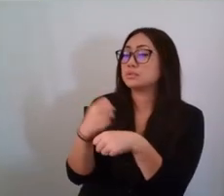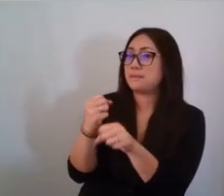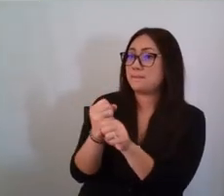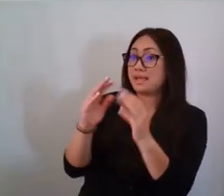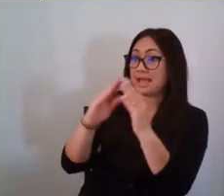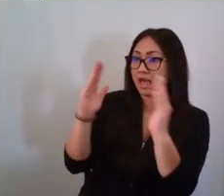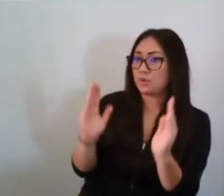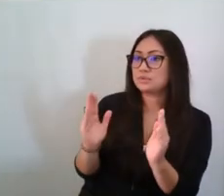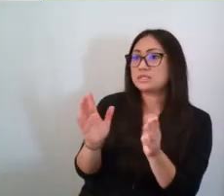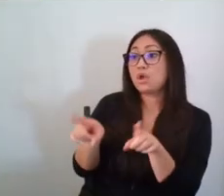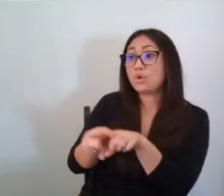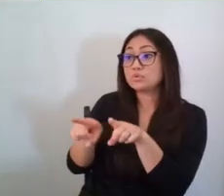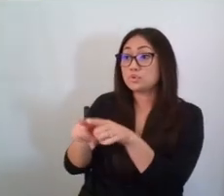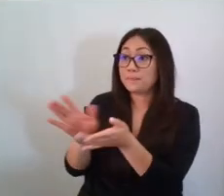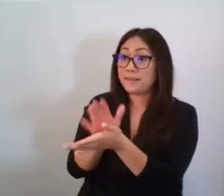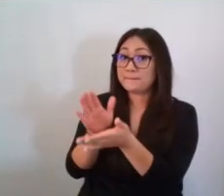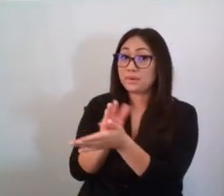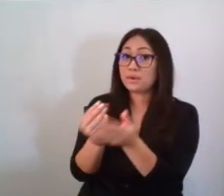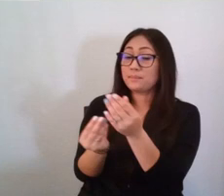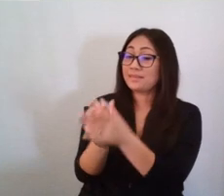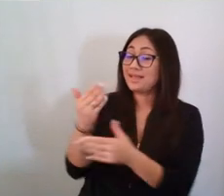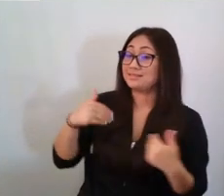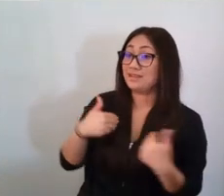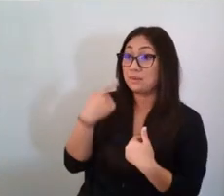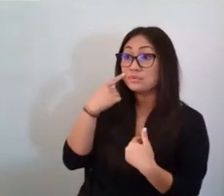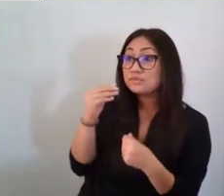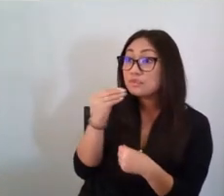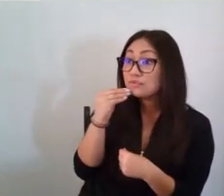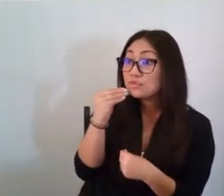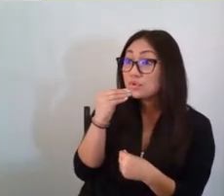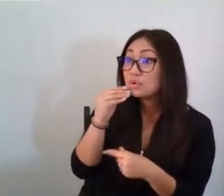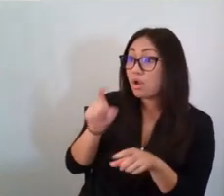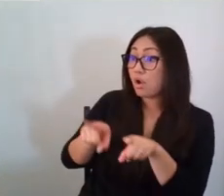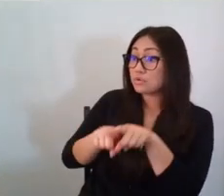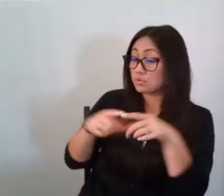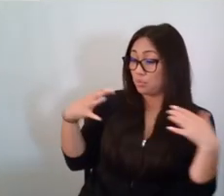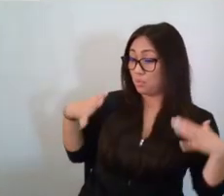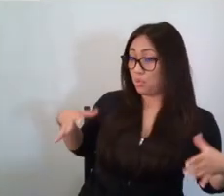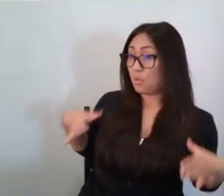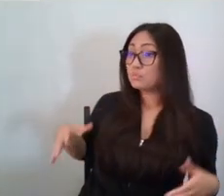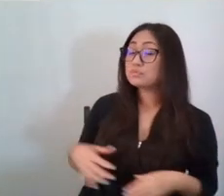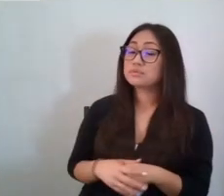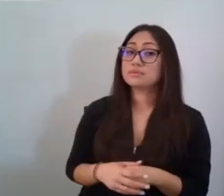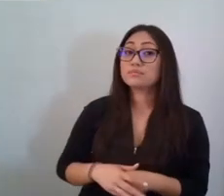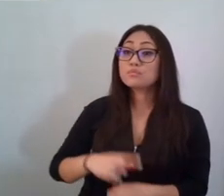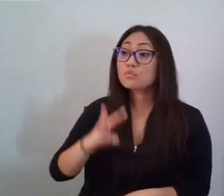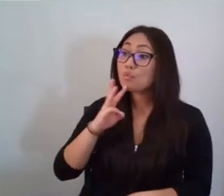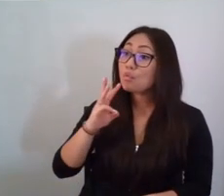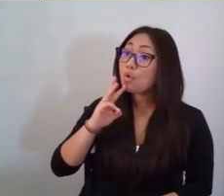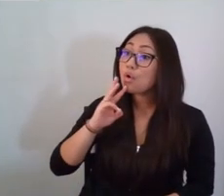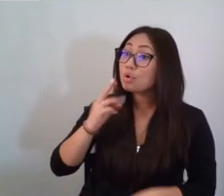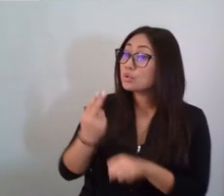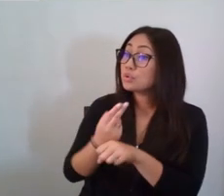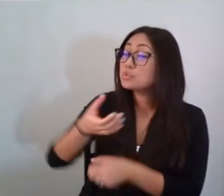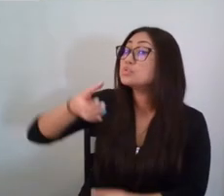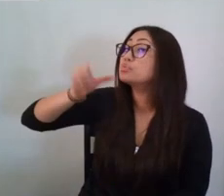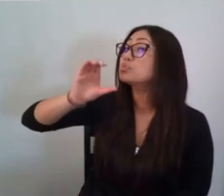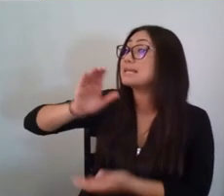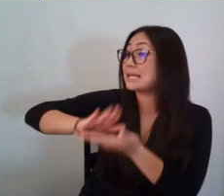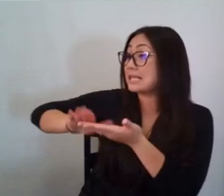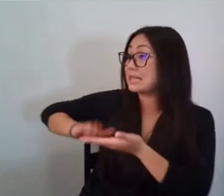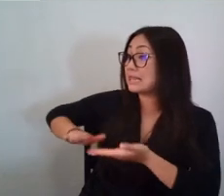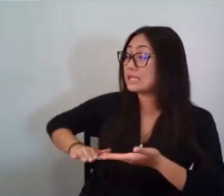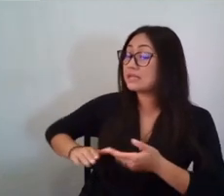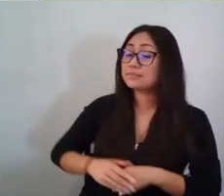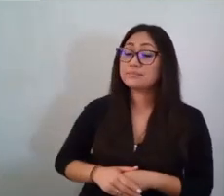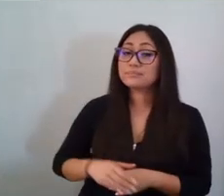Plants and animals are used for food and to make the clothes you wear. Water is used to drink and to clean things. And oil,